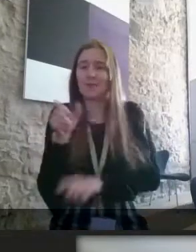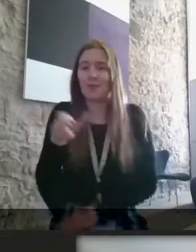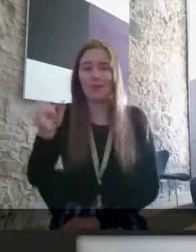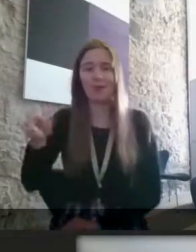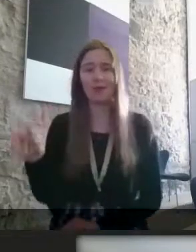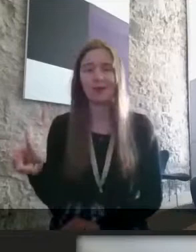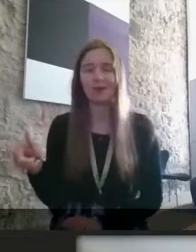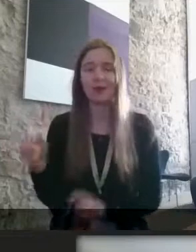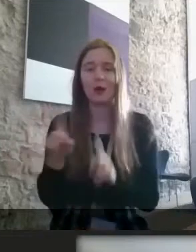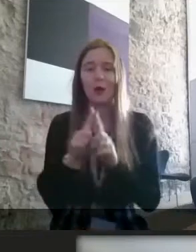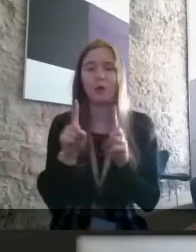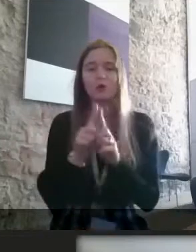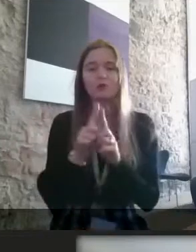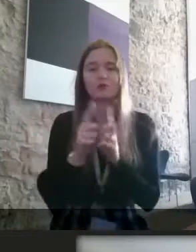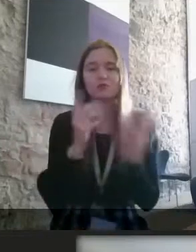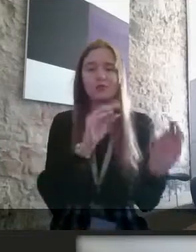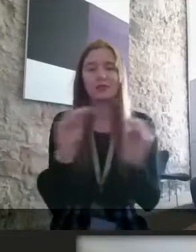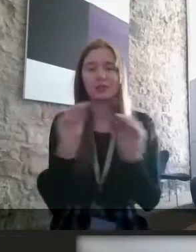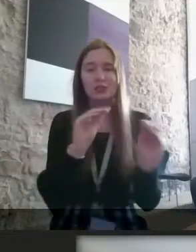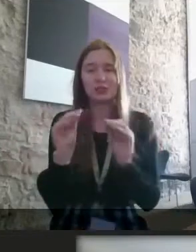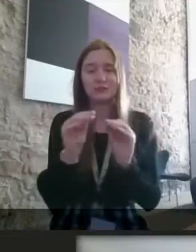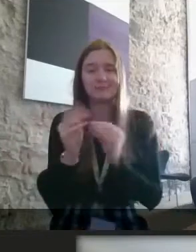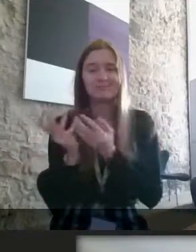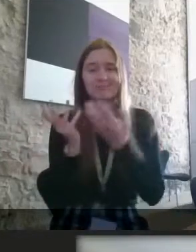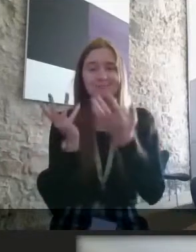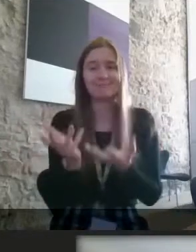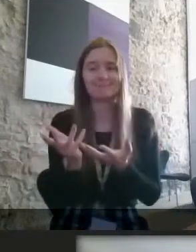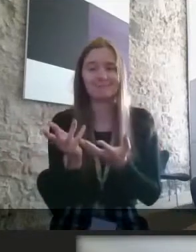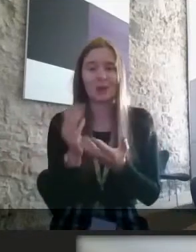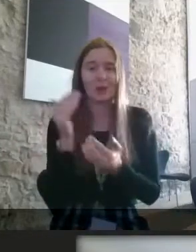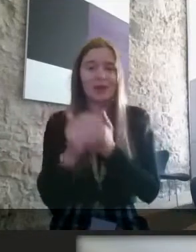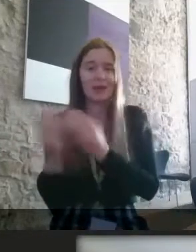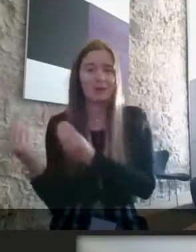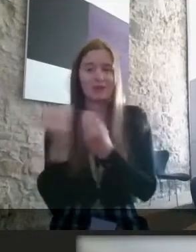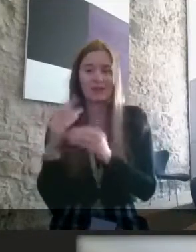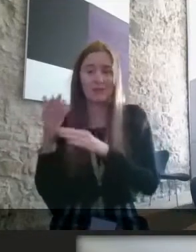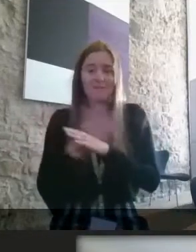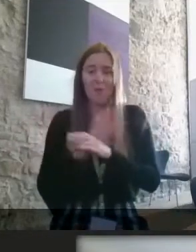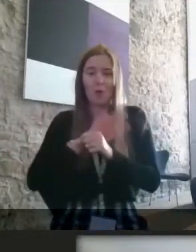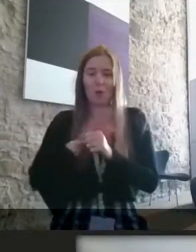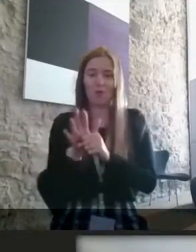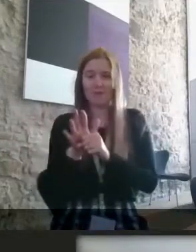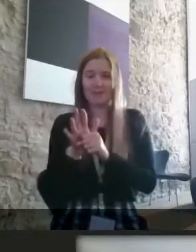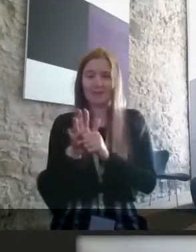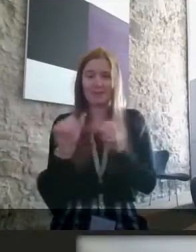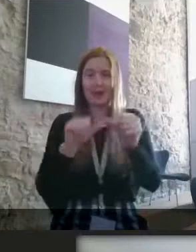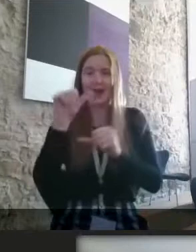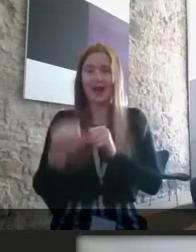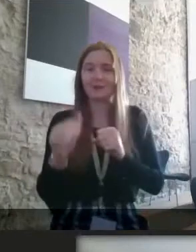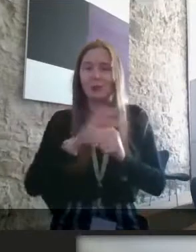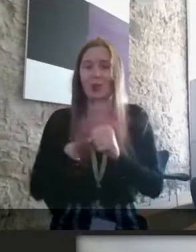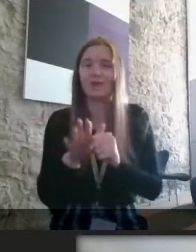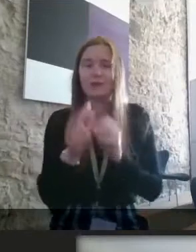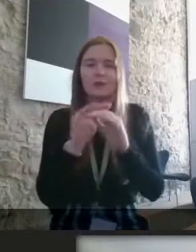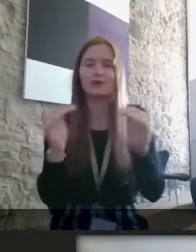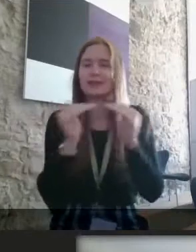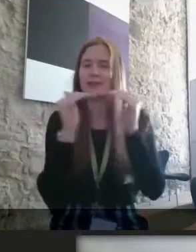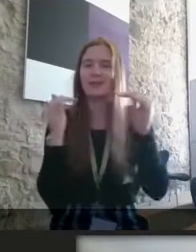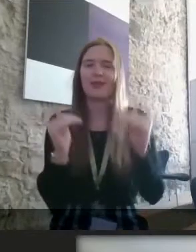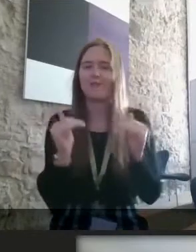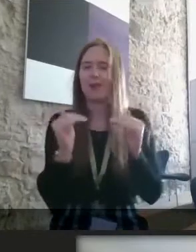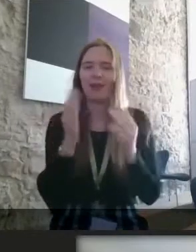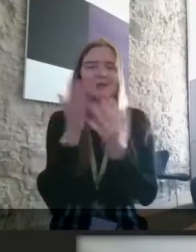sometimes the education that they're receiving that they would have received before Covid post Covid is not at the same level it's not very accessible